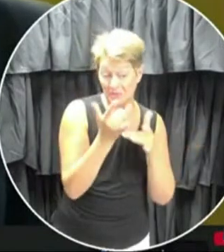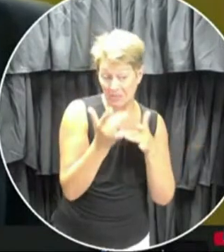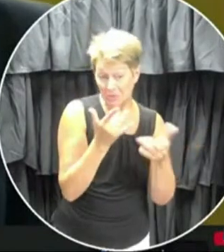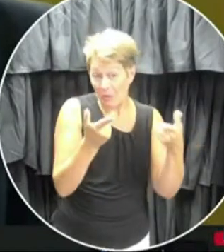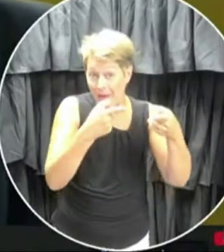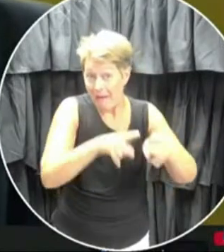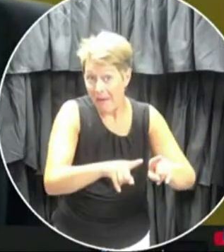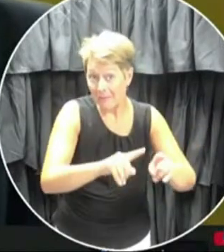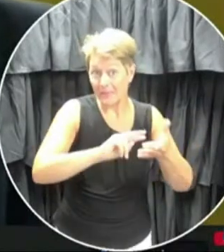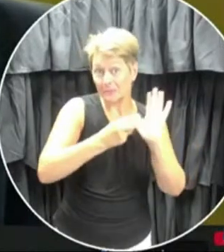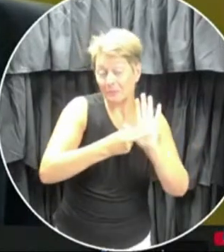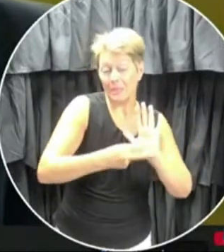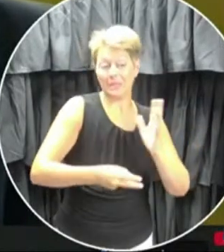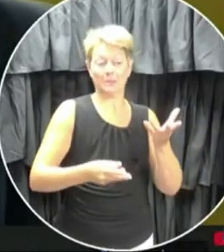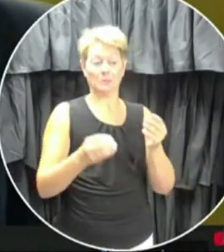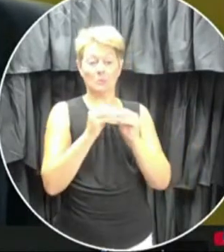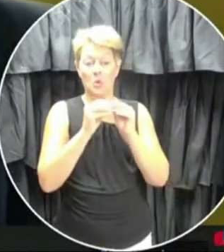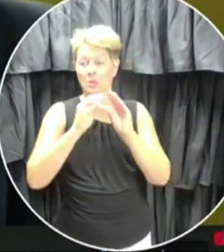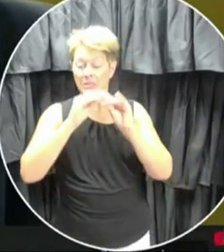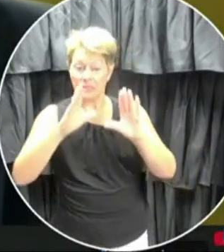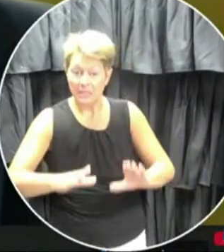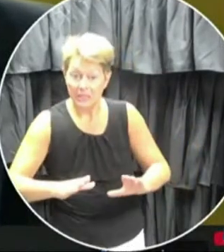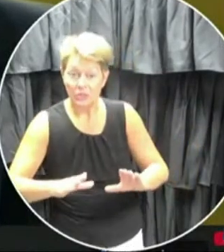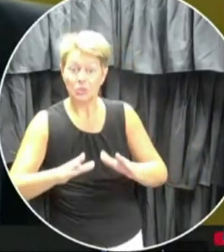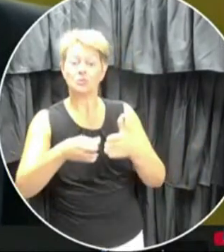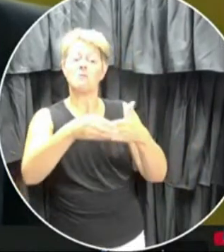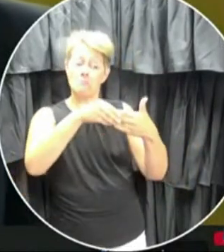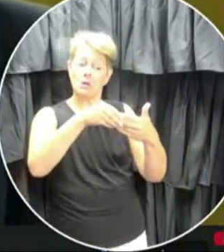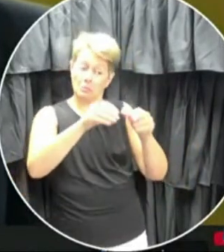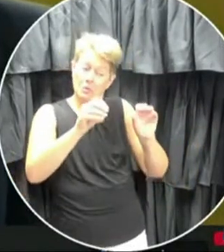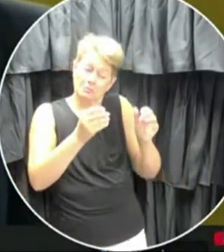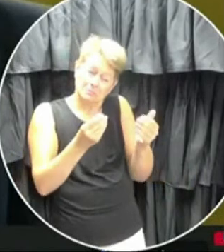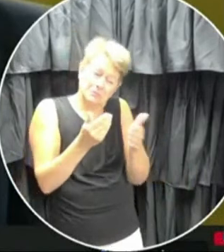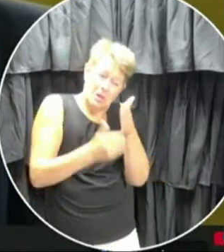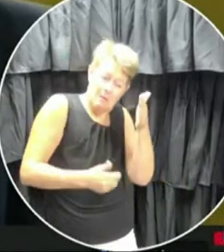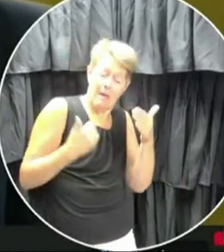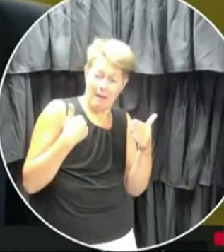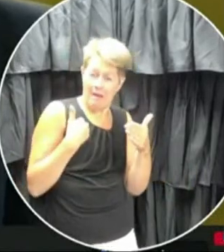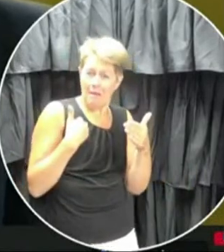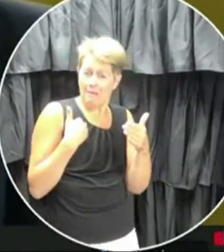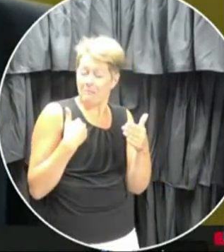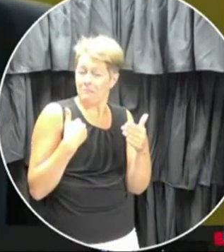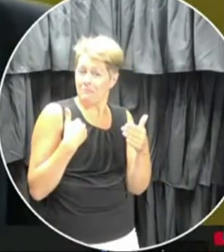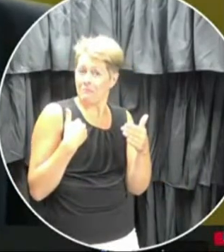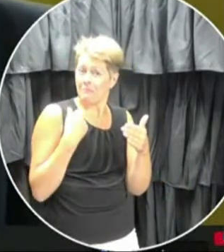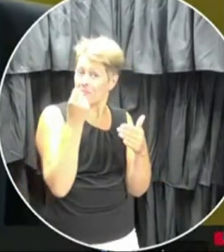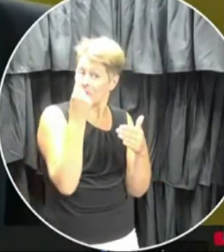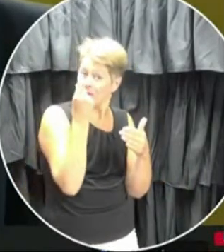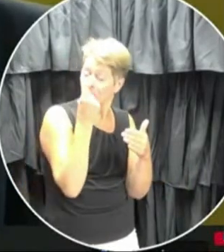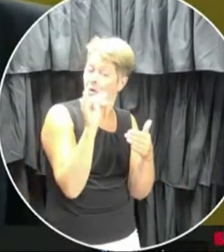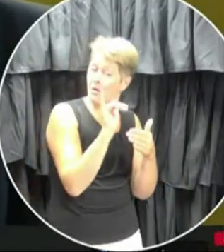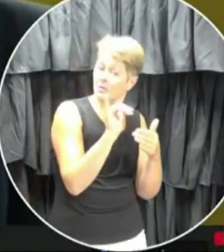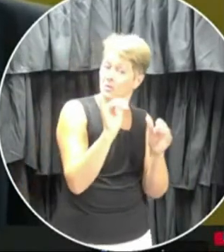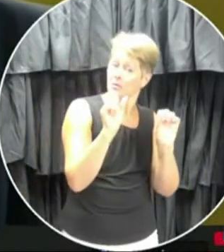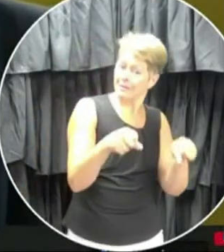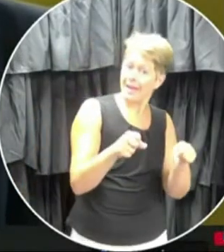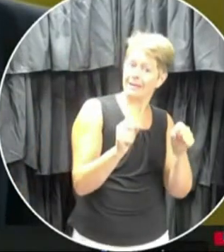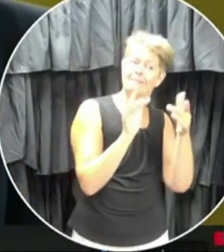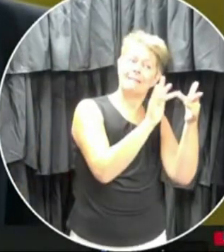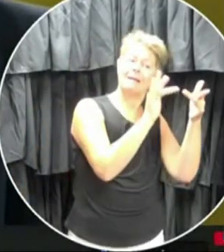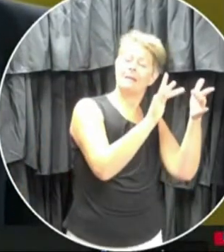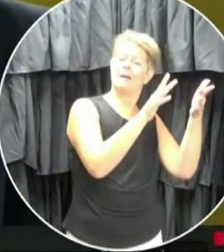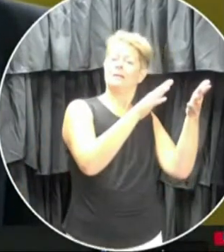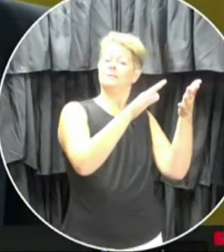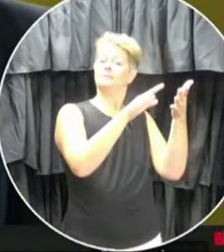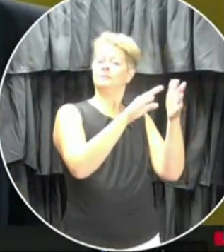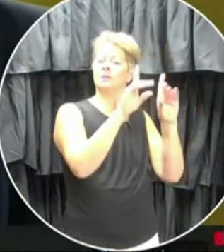additional resources, then we have some flexibility to do that. And of course, we have we can reach back through the Department of Education early